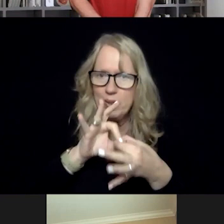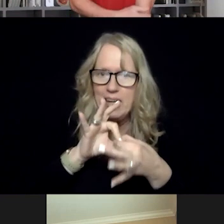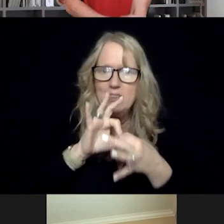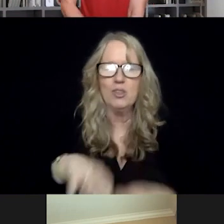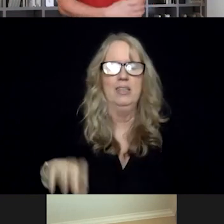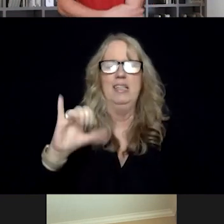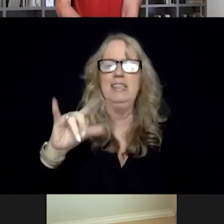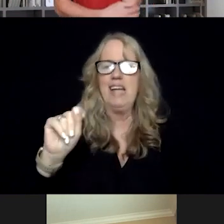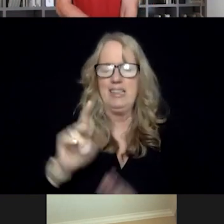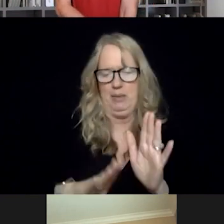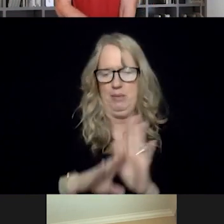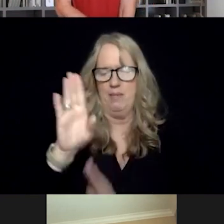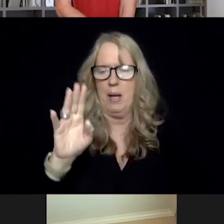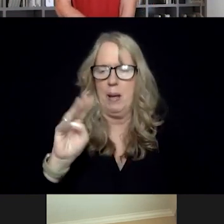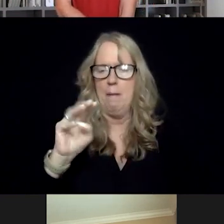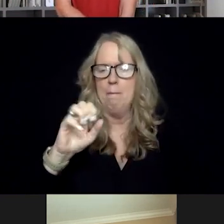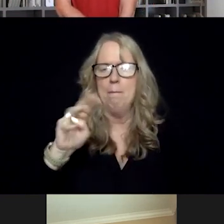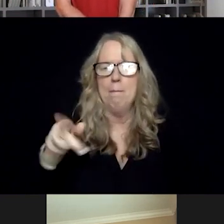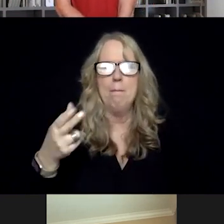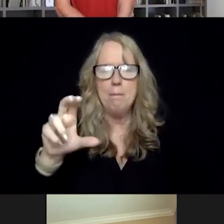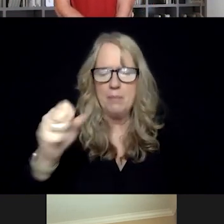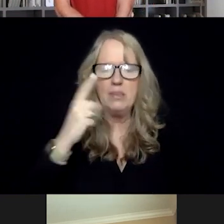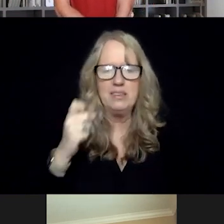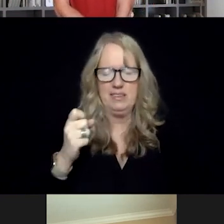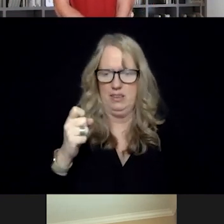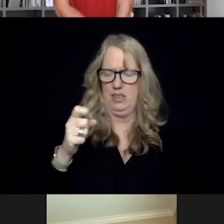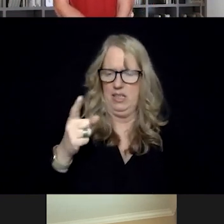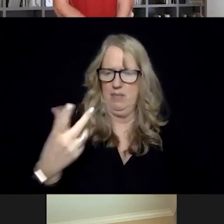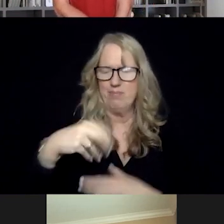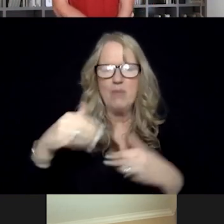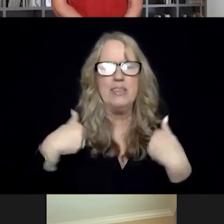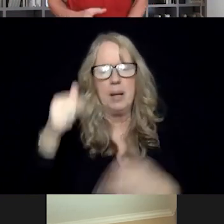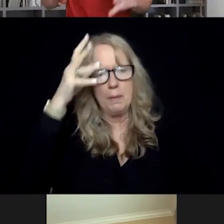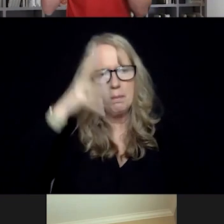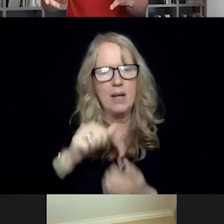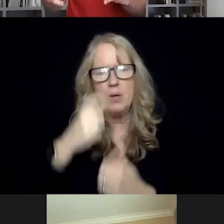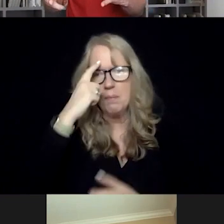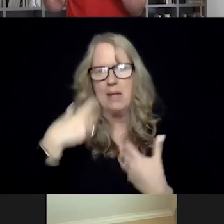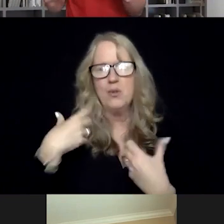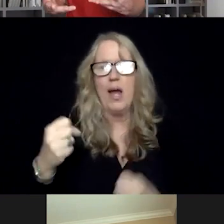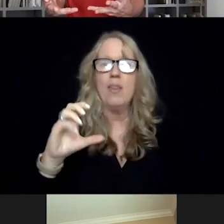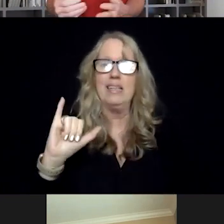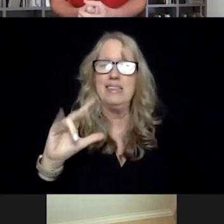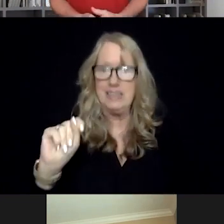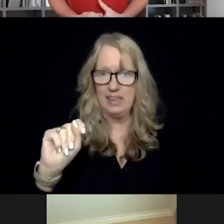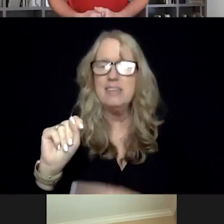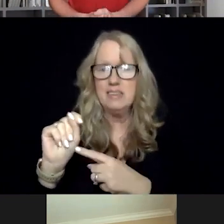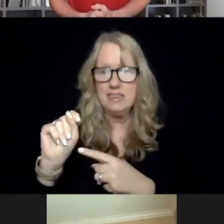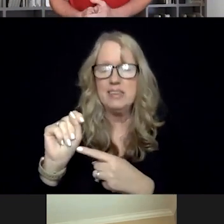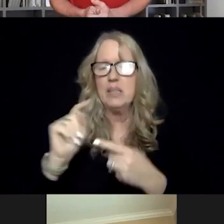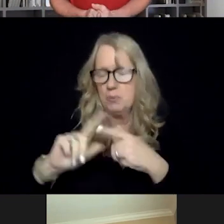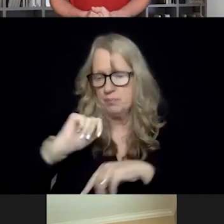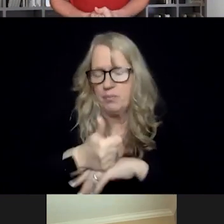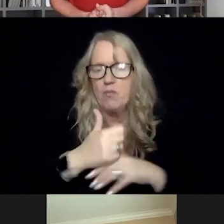CIT was developed in Memphis after a 1987 tragedy involving a young man with mental health issues. And CIT resulted from a